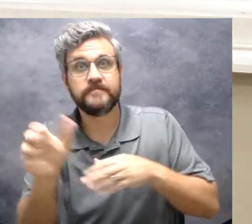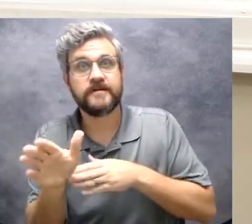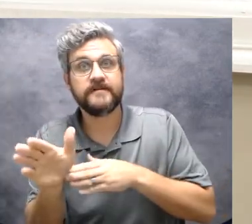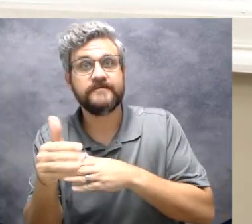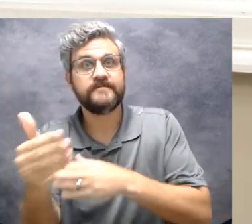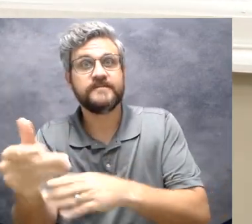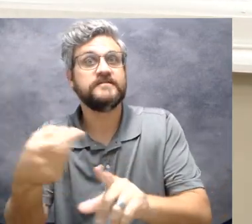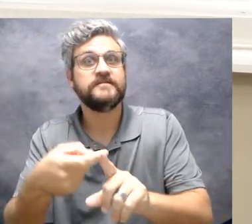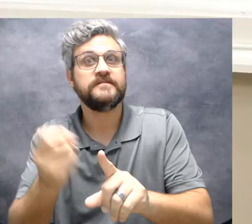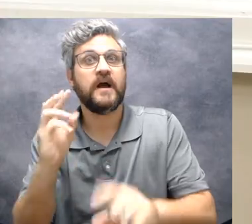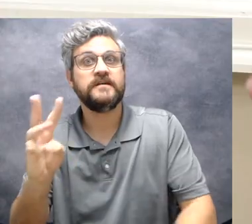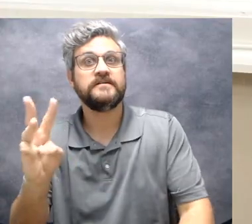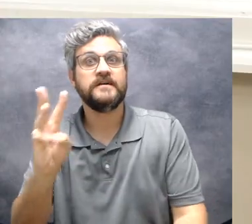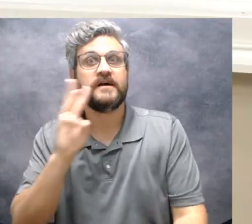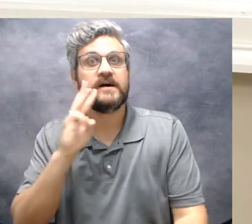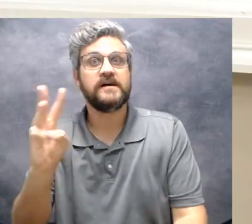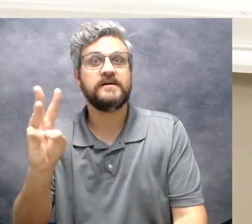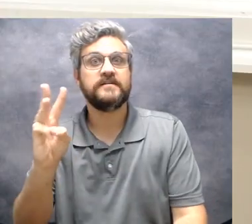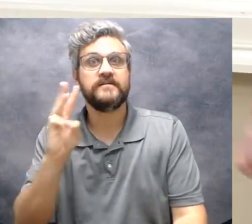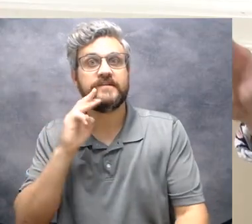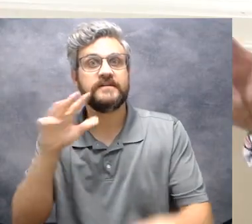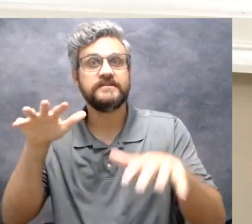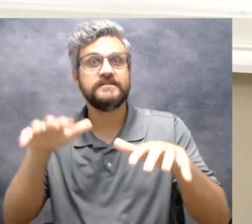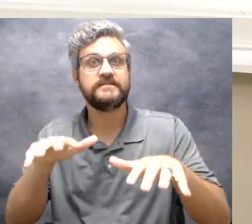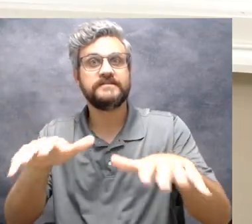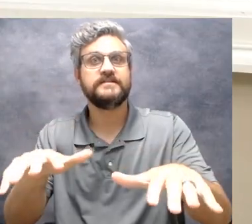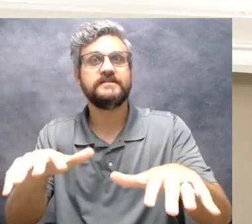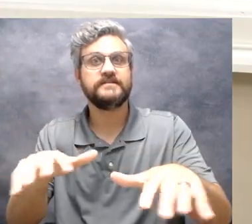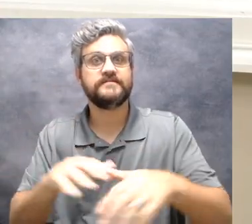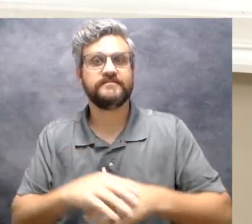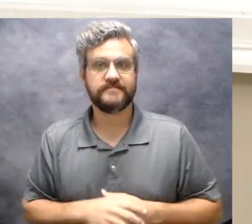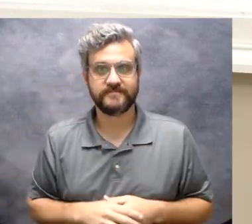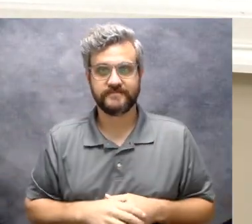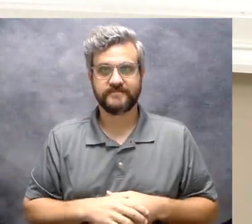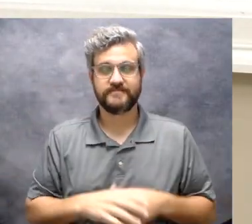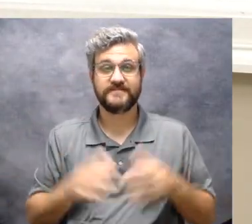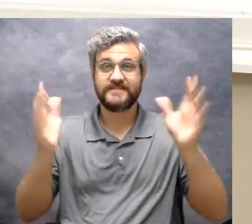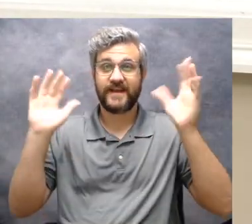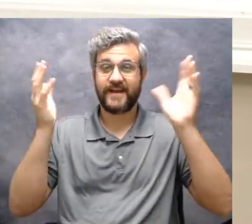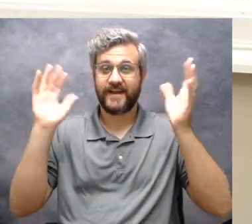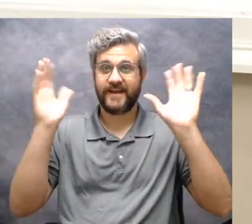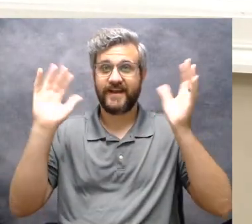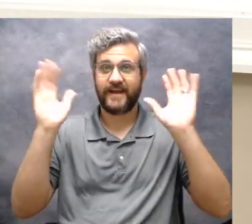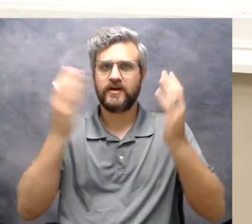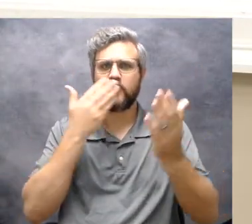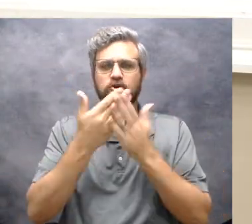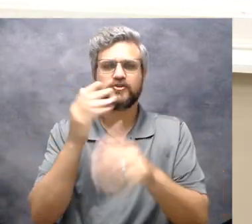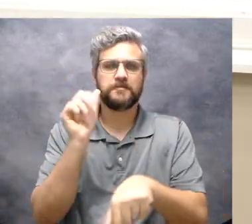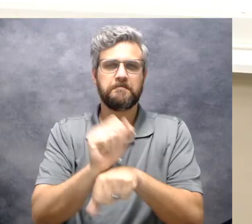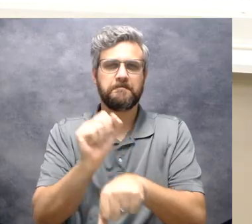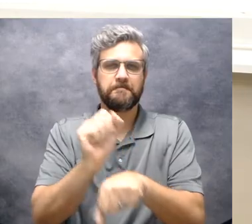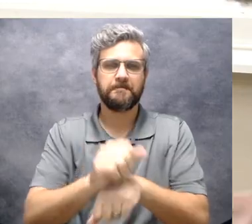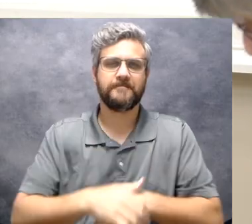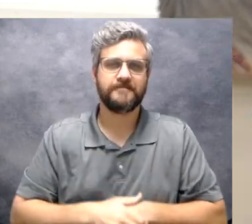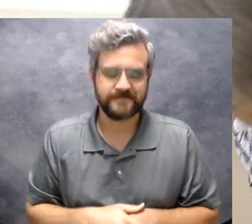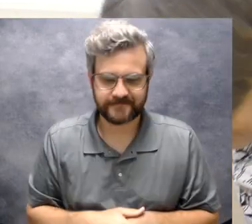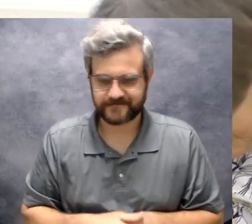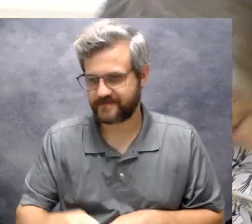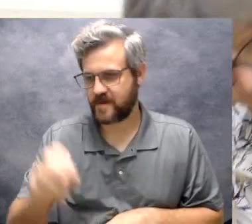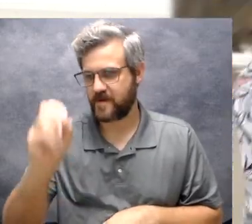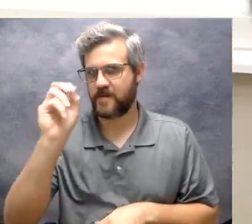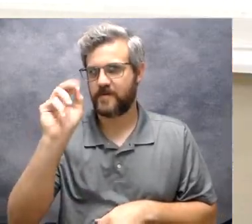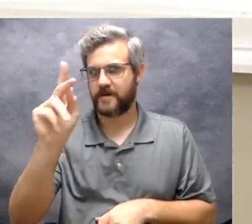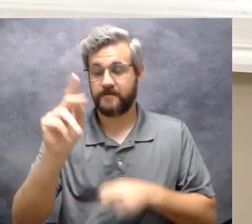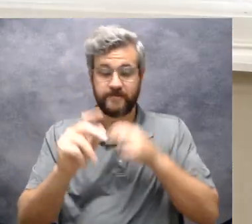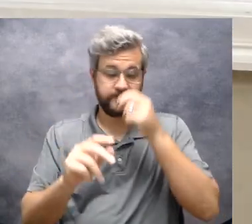snaps that fishy right out of the sea. Yay, good job. All